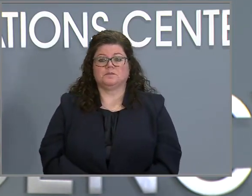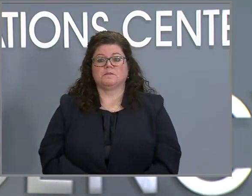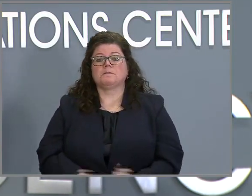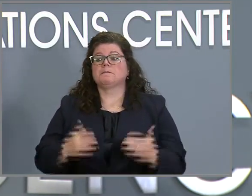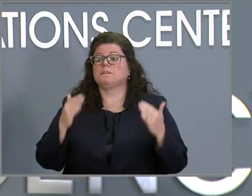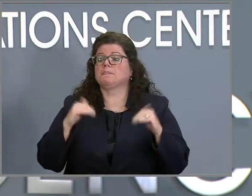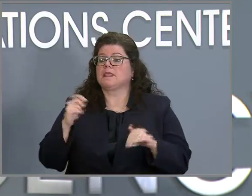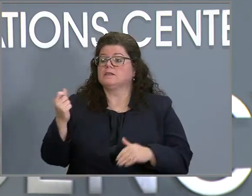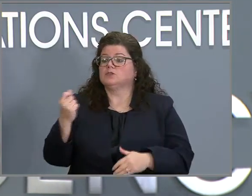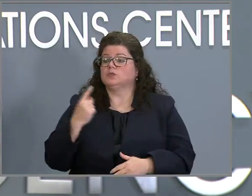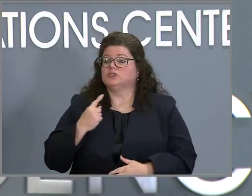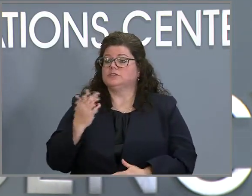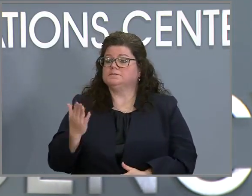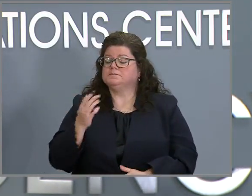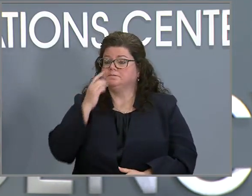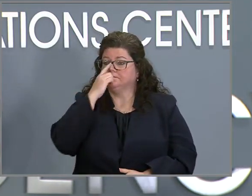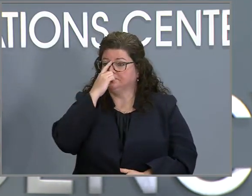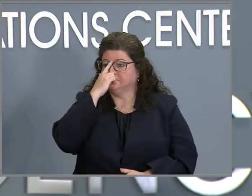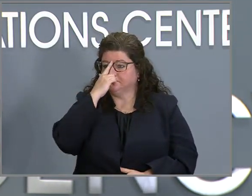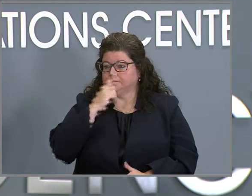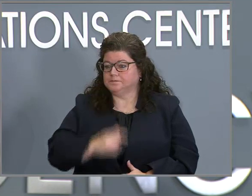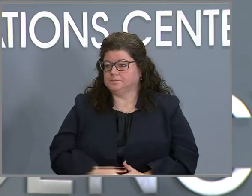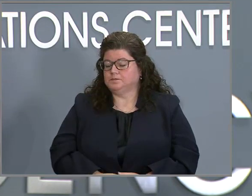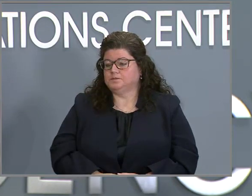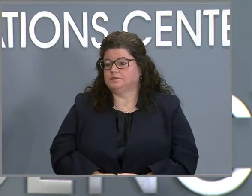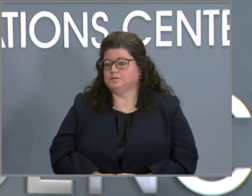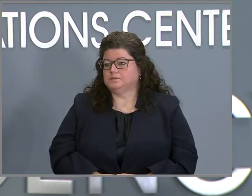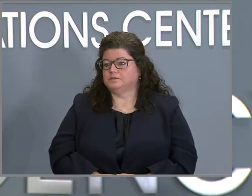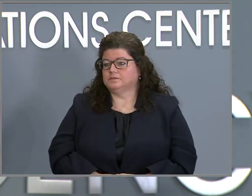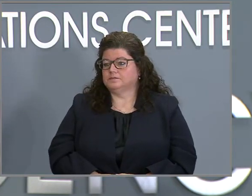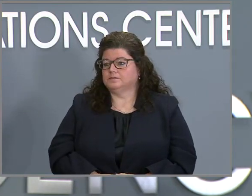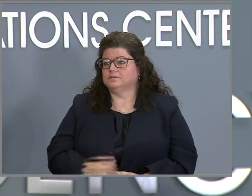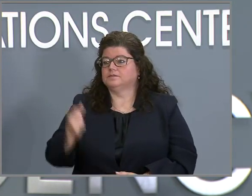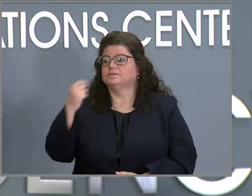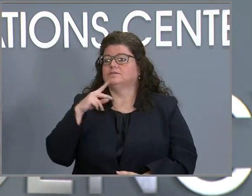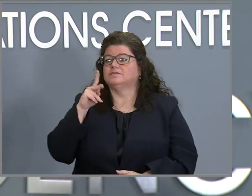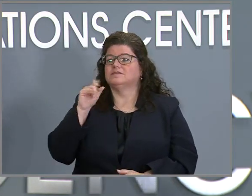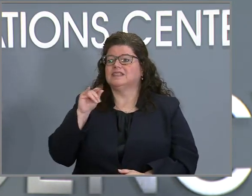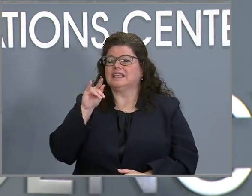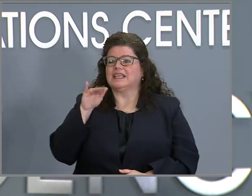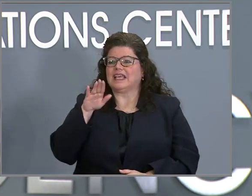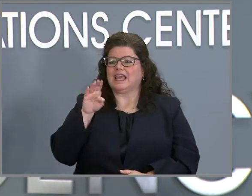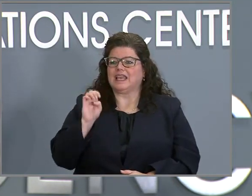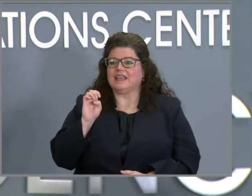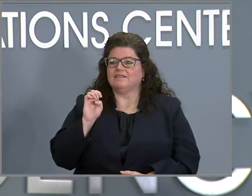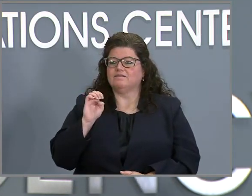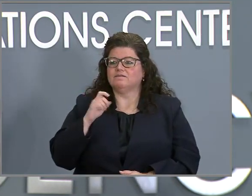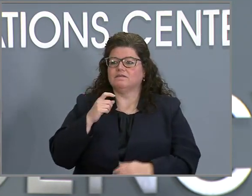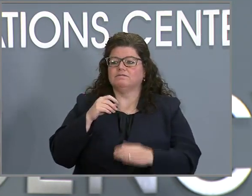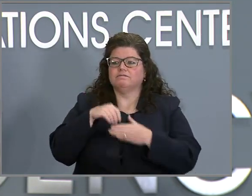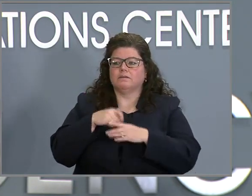Next question, please. Our next question is from Katie Peralta with Axios Charlotte.